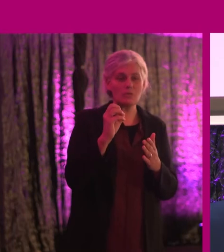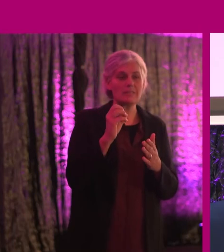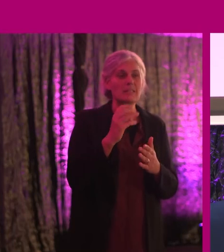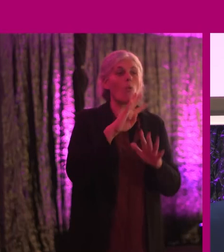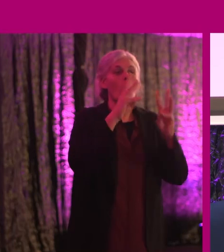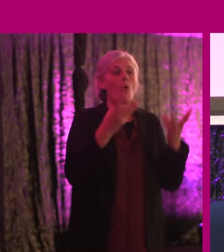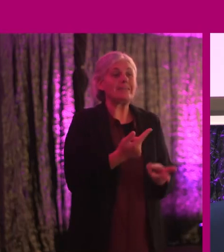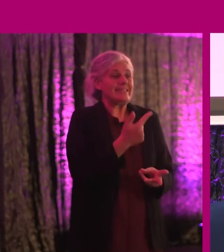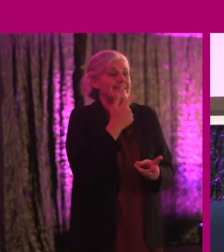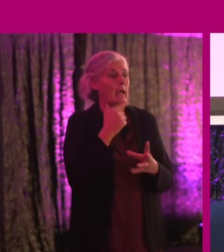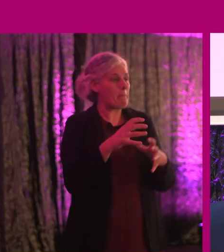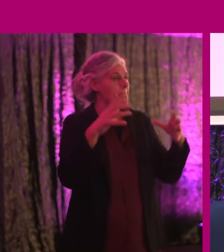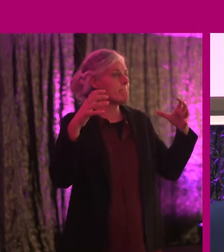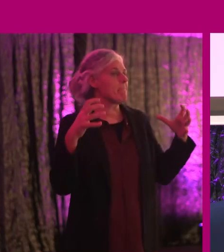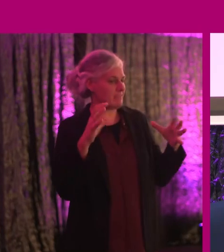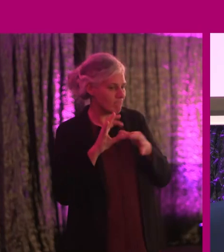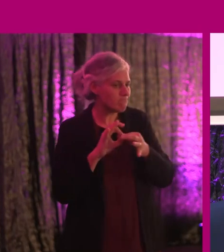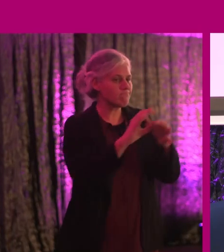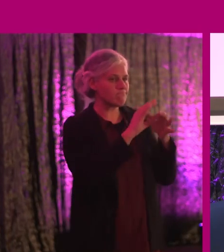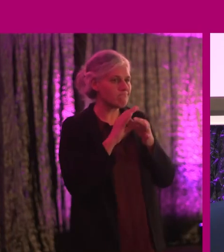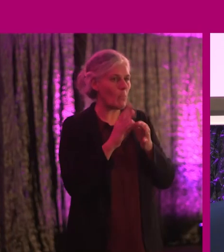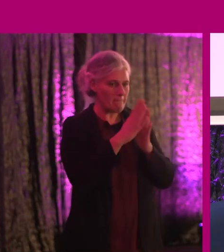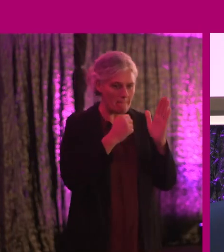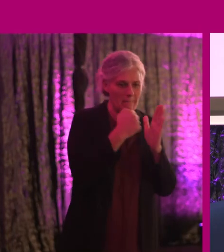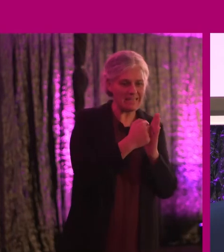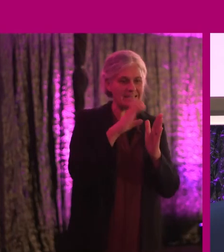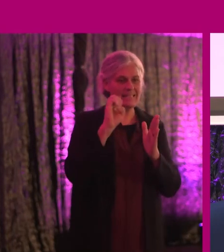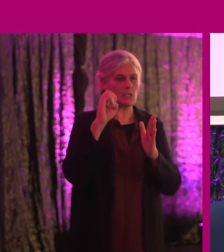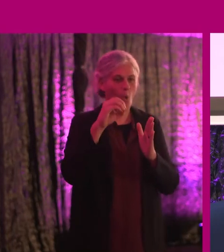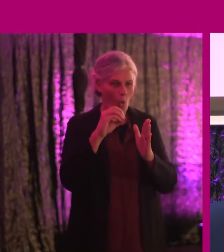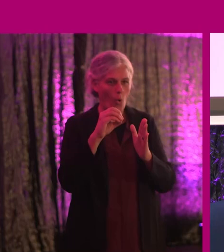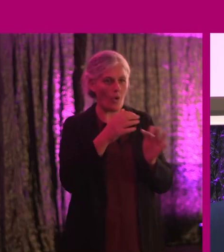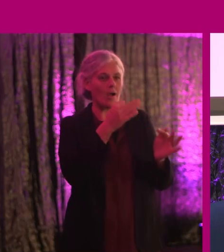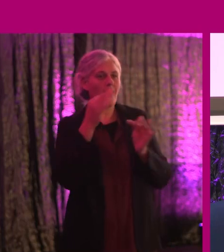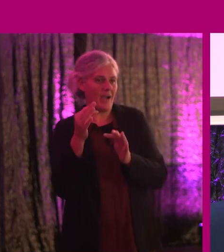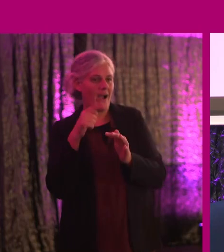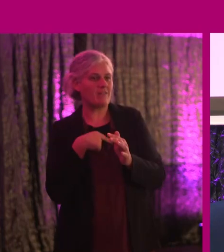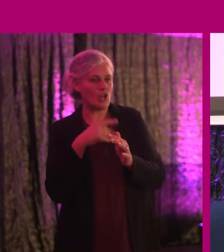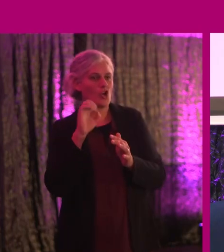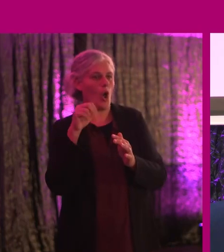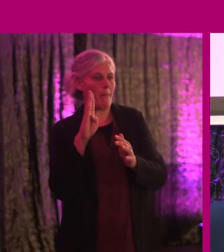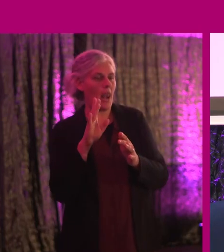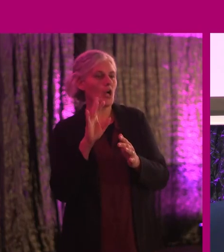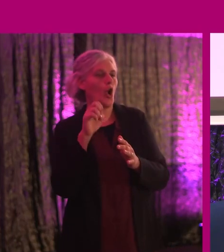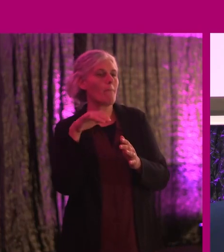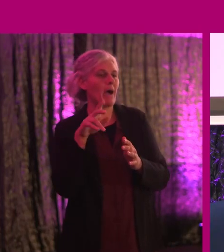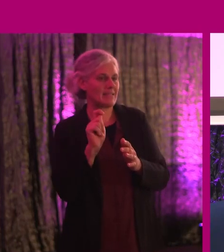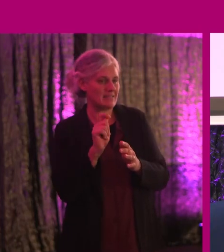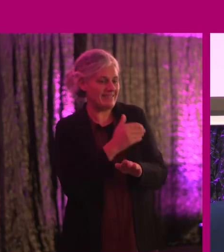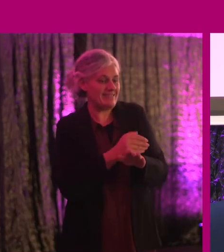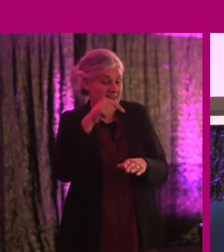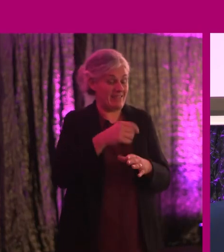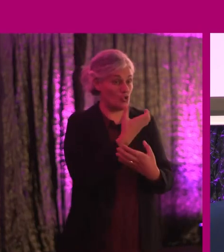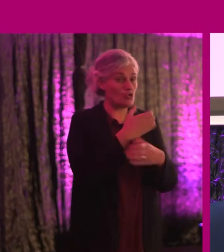second biggest coalition of business and CEOs after Uangoba Compact began in this